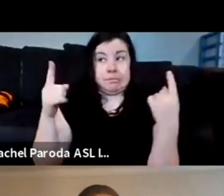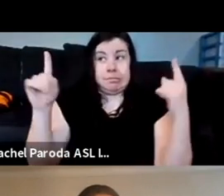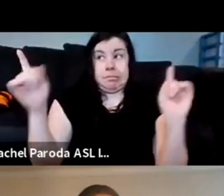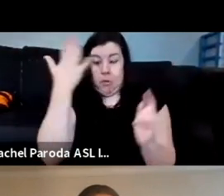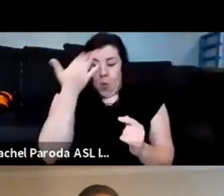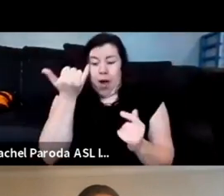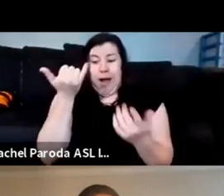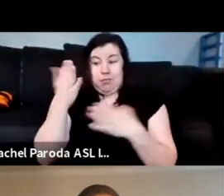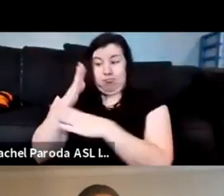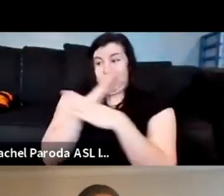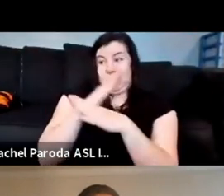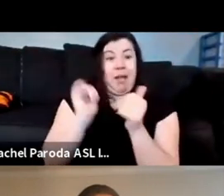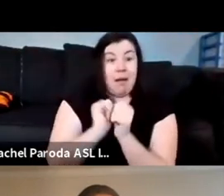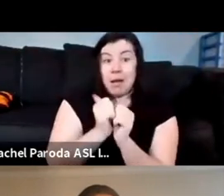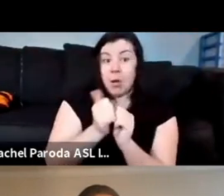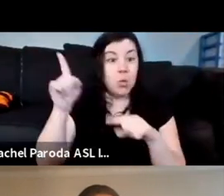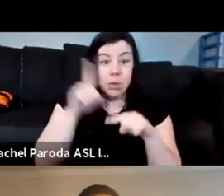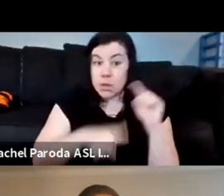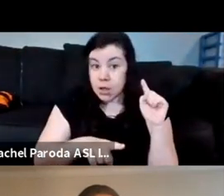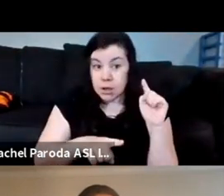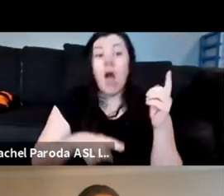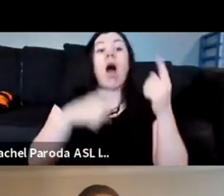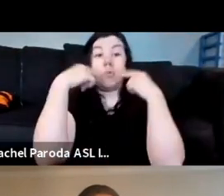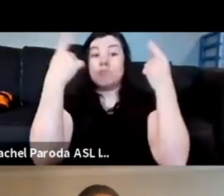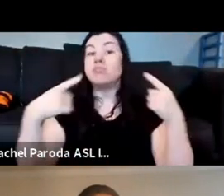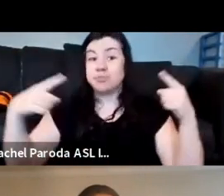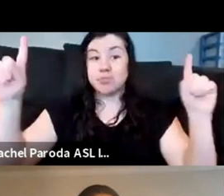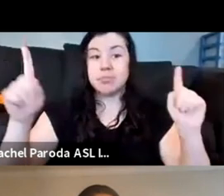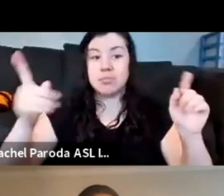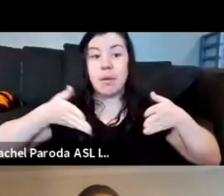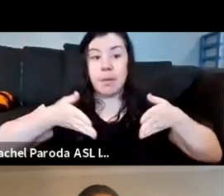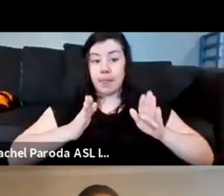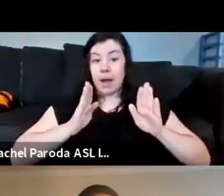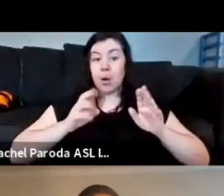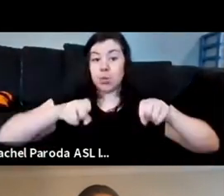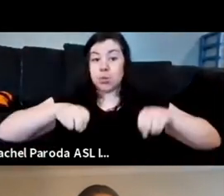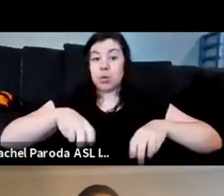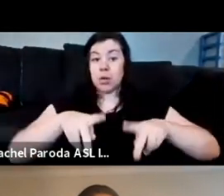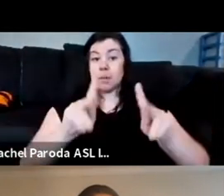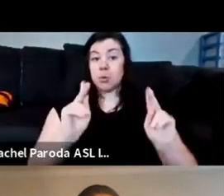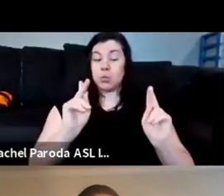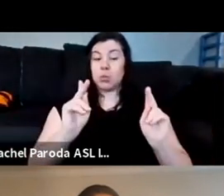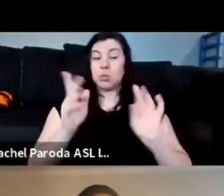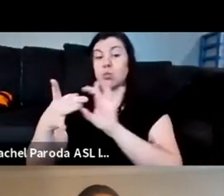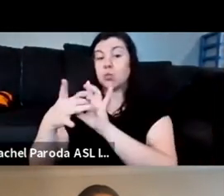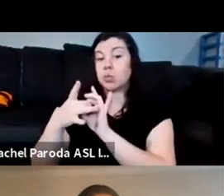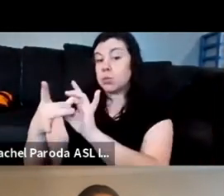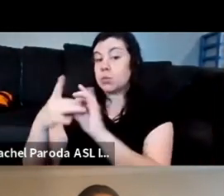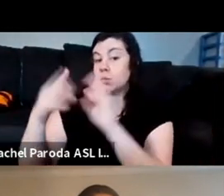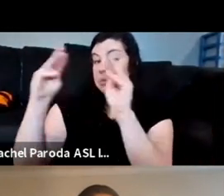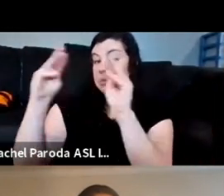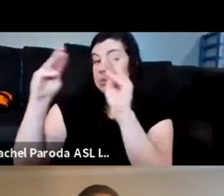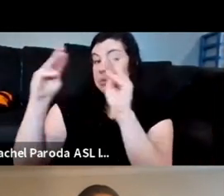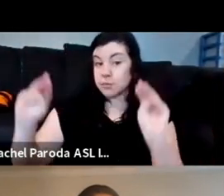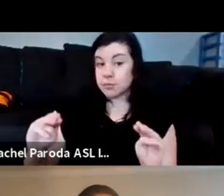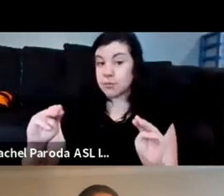protections um but it did work it gave us an opportunity um to you know build a relationship with the museum based on the